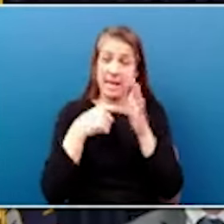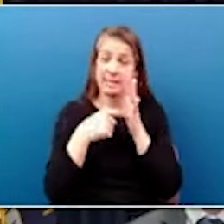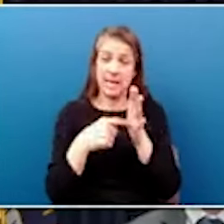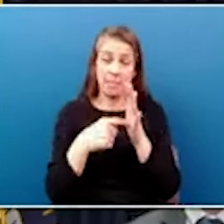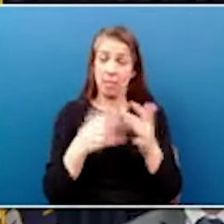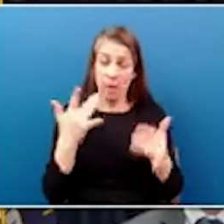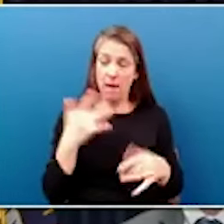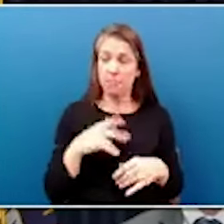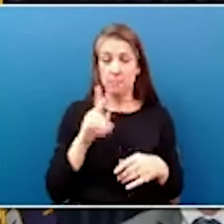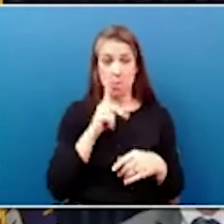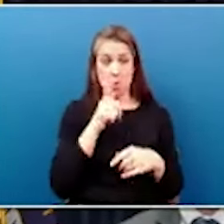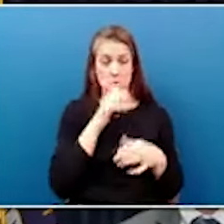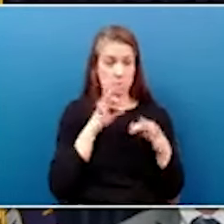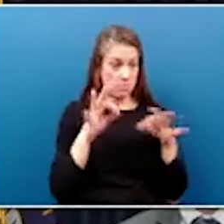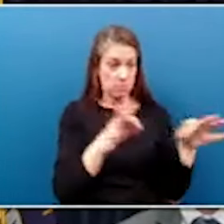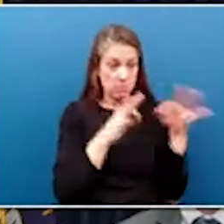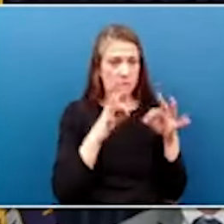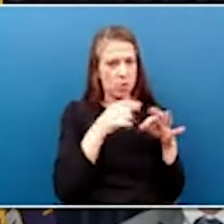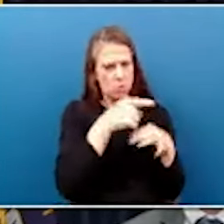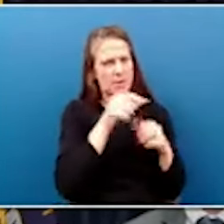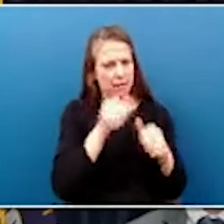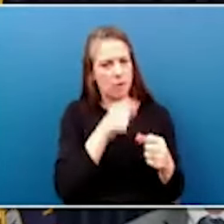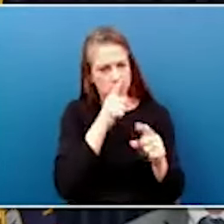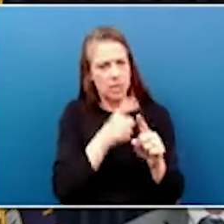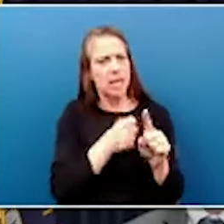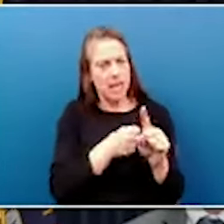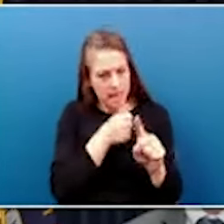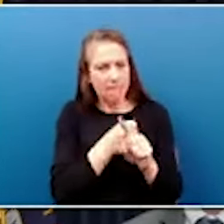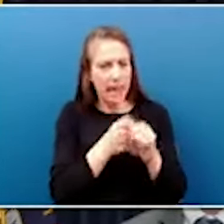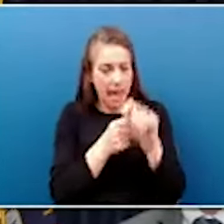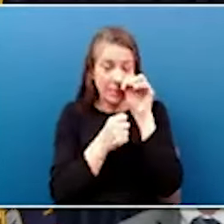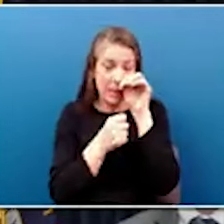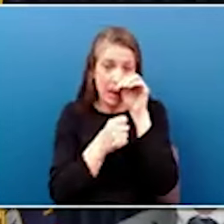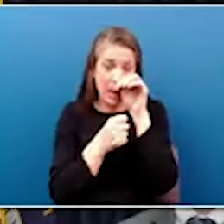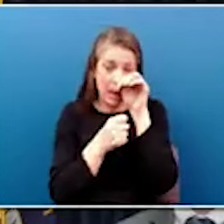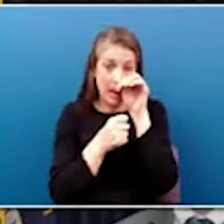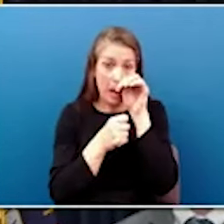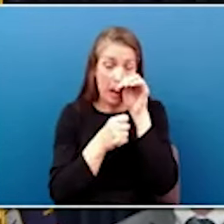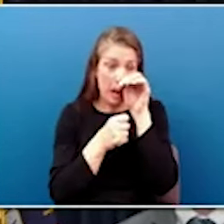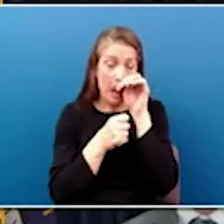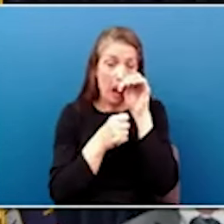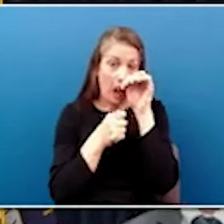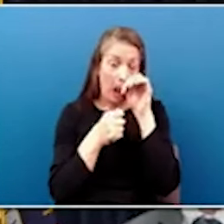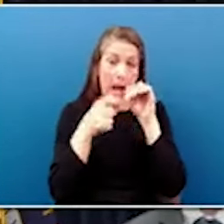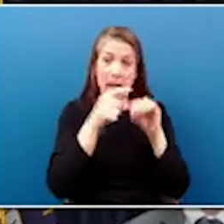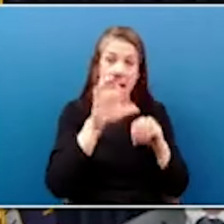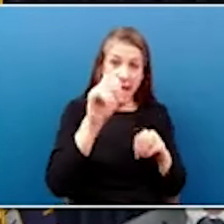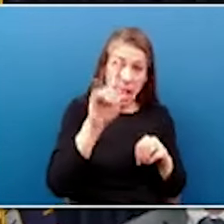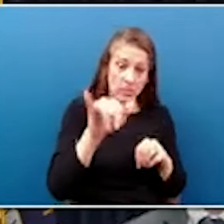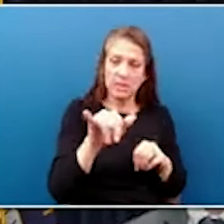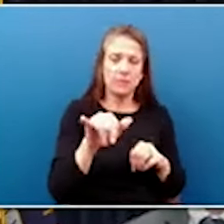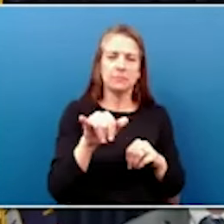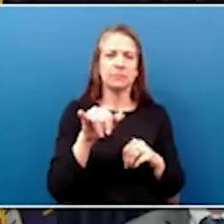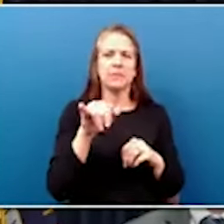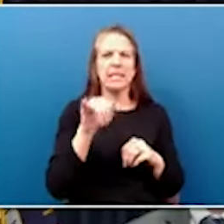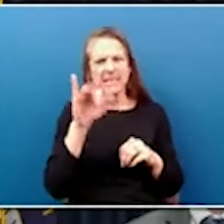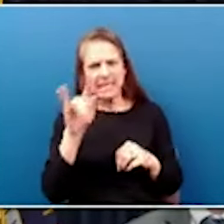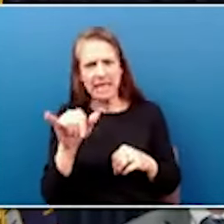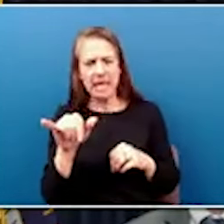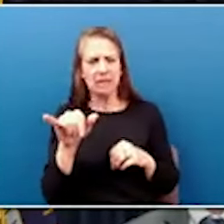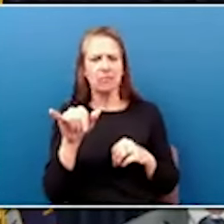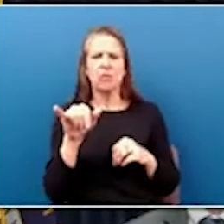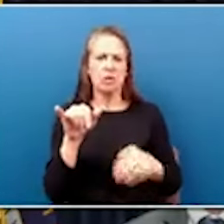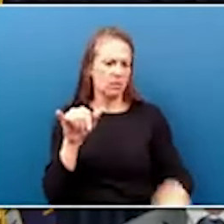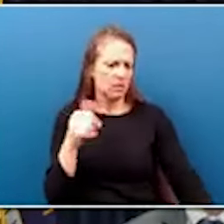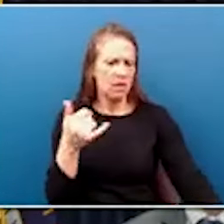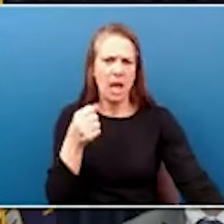the impact that you can have, not on just a county, a city, but six, eight, 10, 12 counties. And I have to